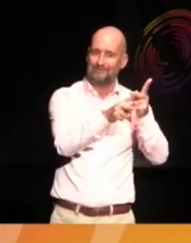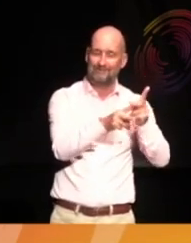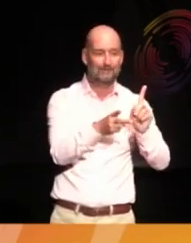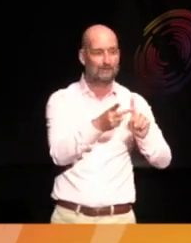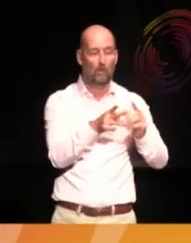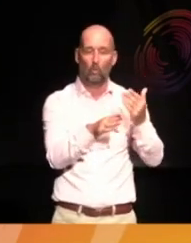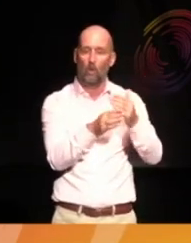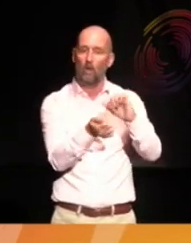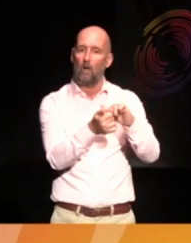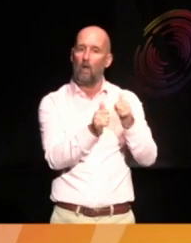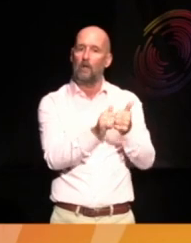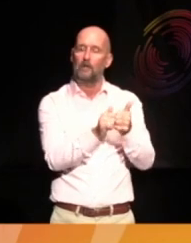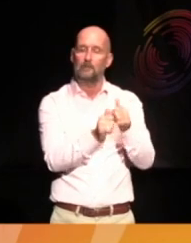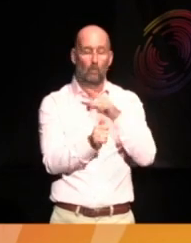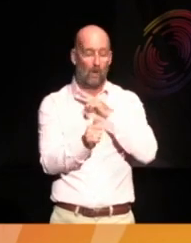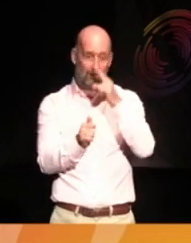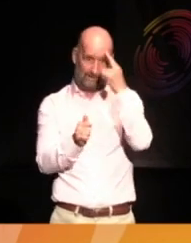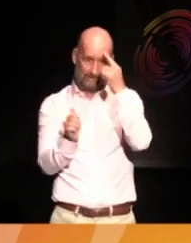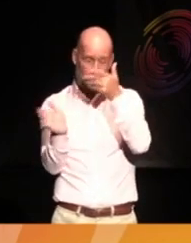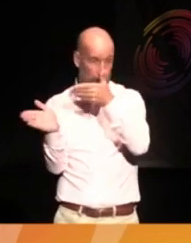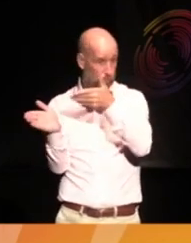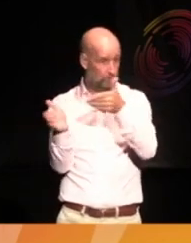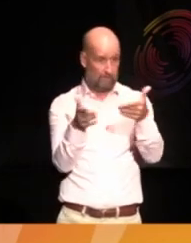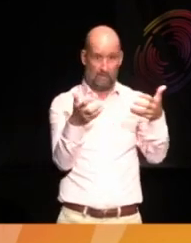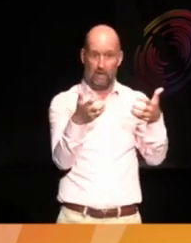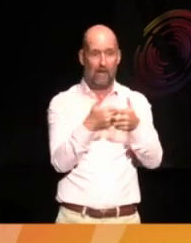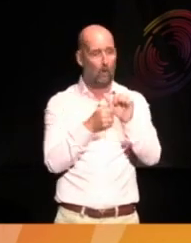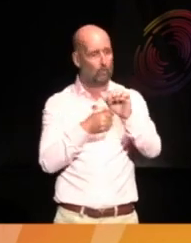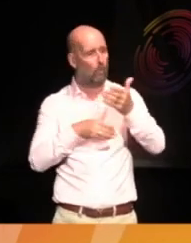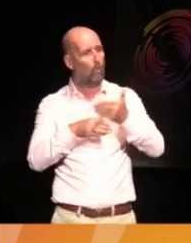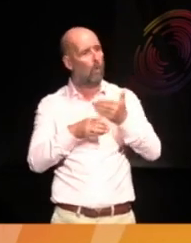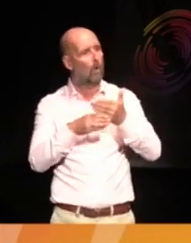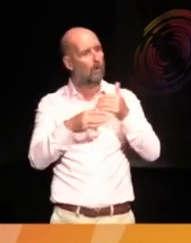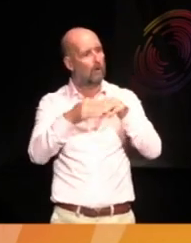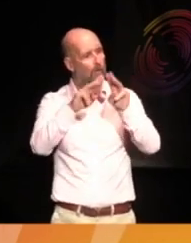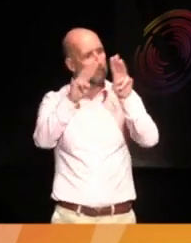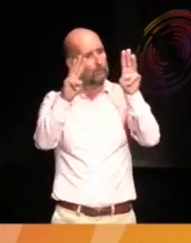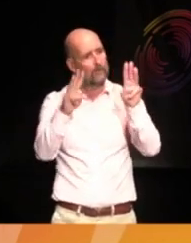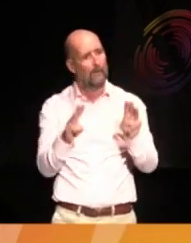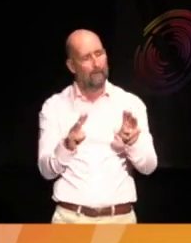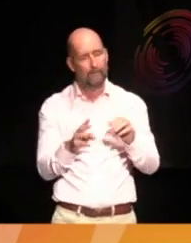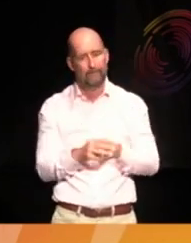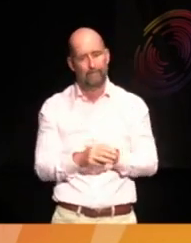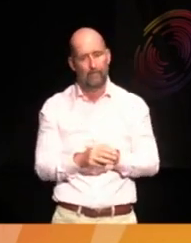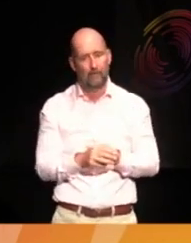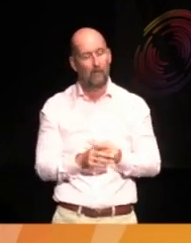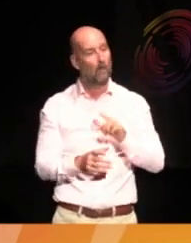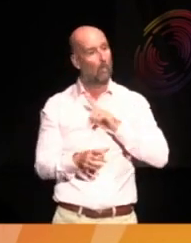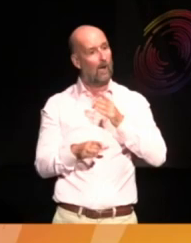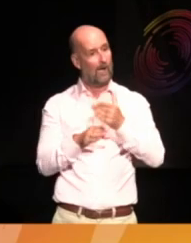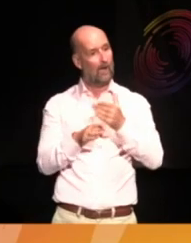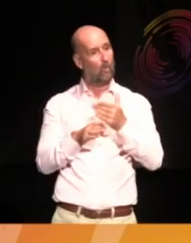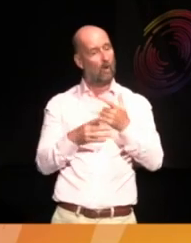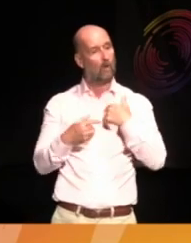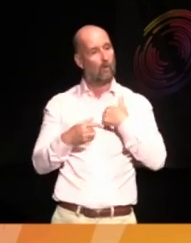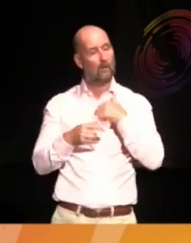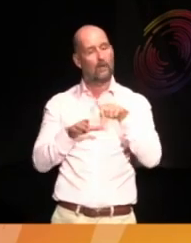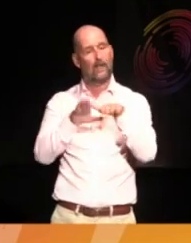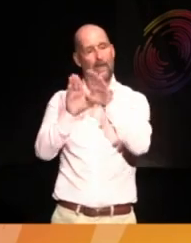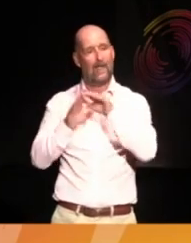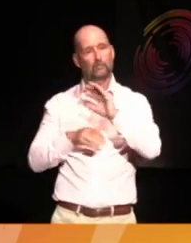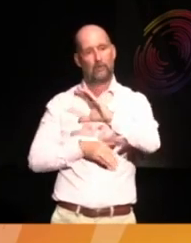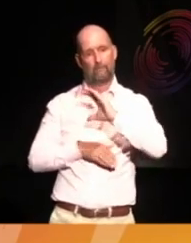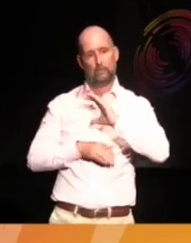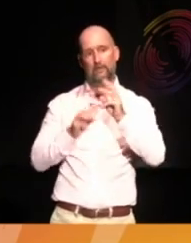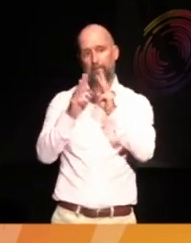because this is a shift in ways of working. And as somebody who works in a nationally funded museum,